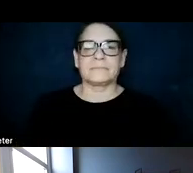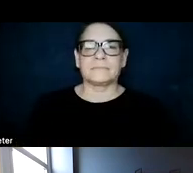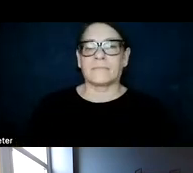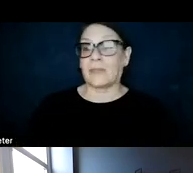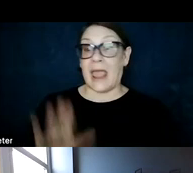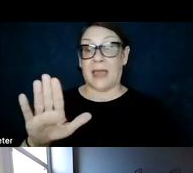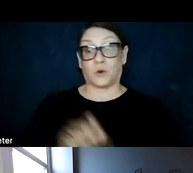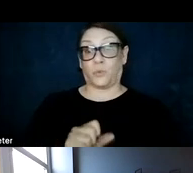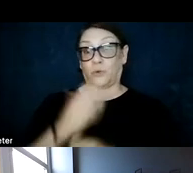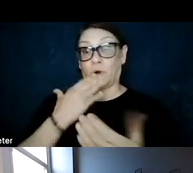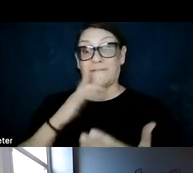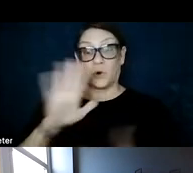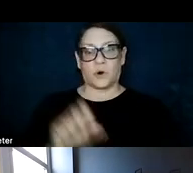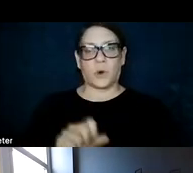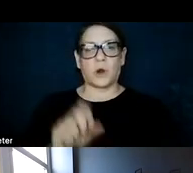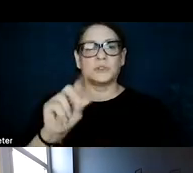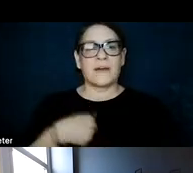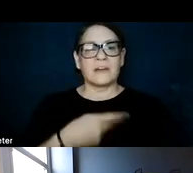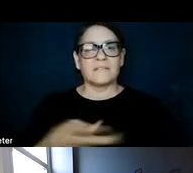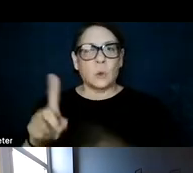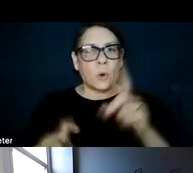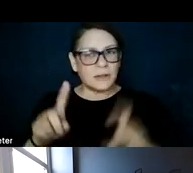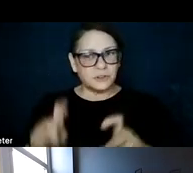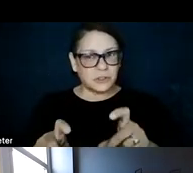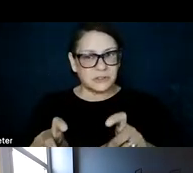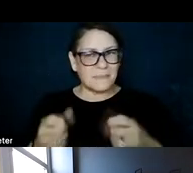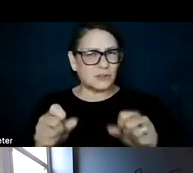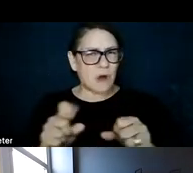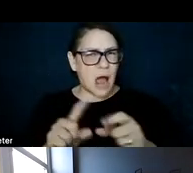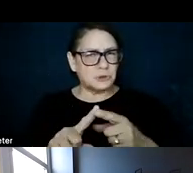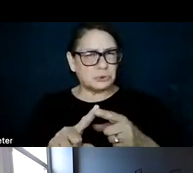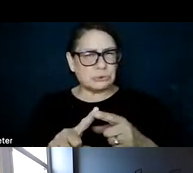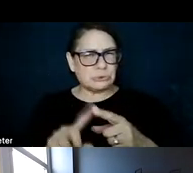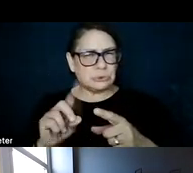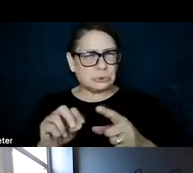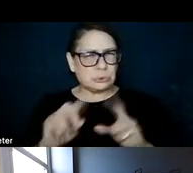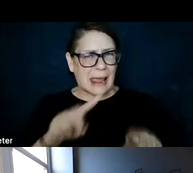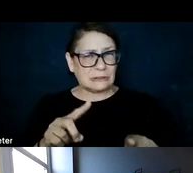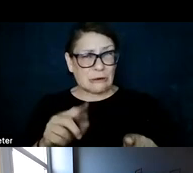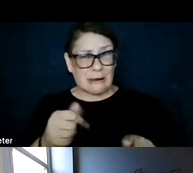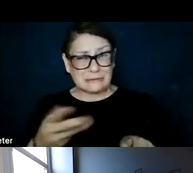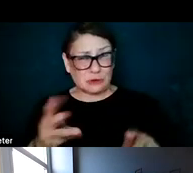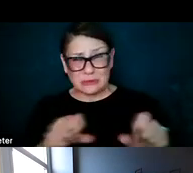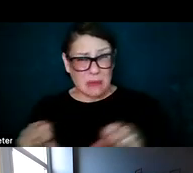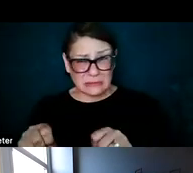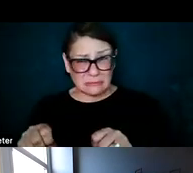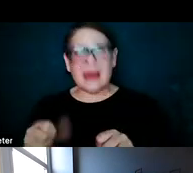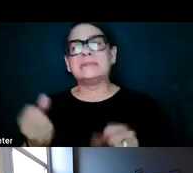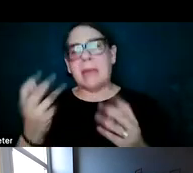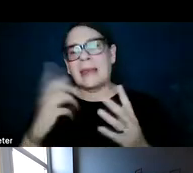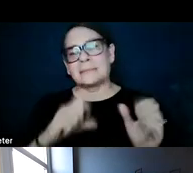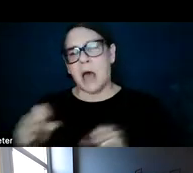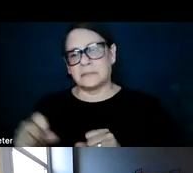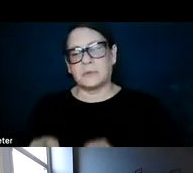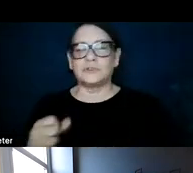your work. We do have a few questions. I'm going to try to get to some of them, as many of them as possible, so try to